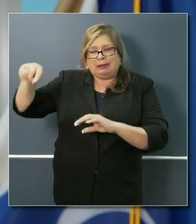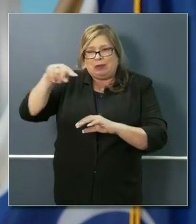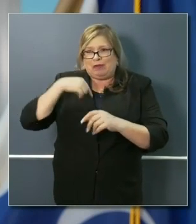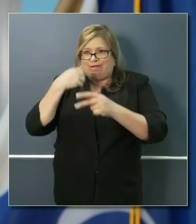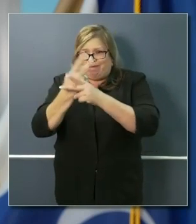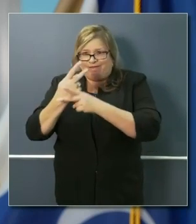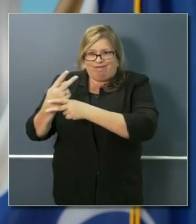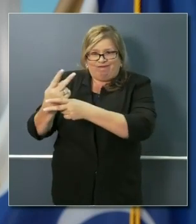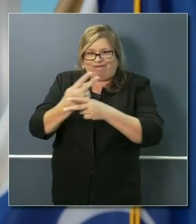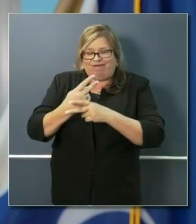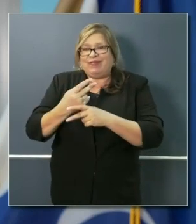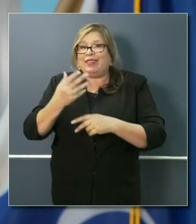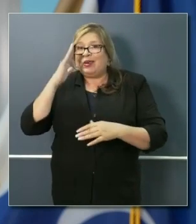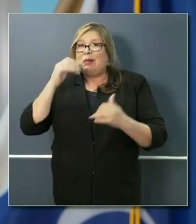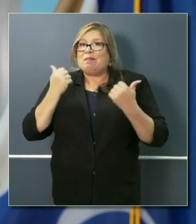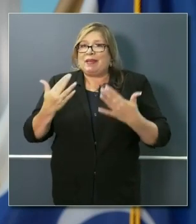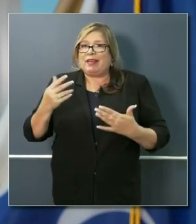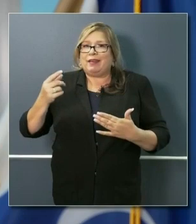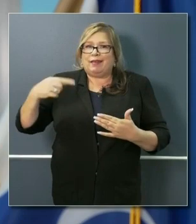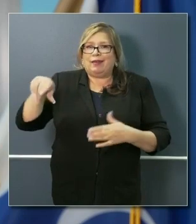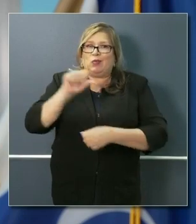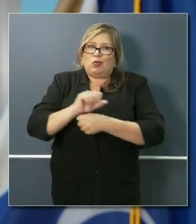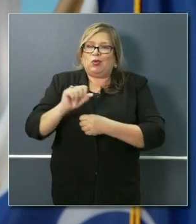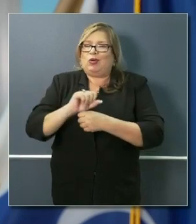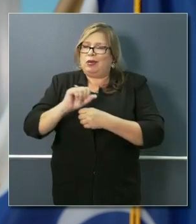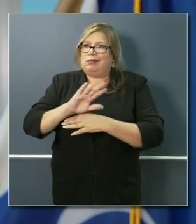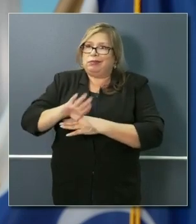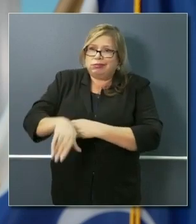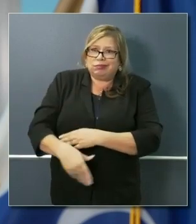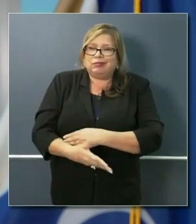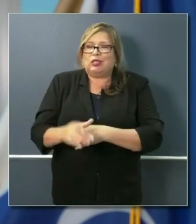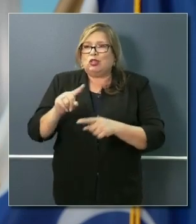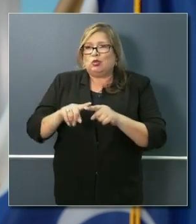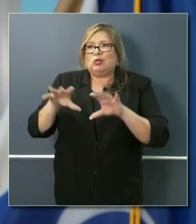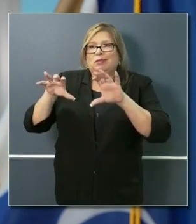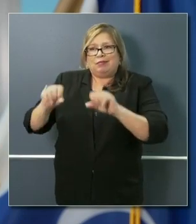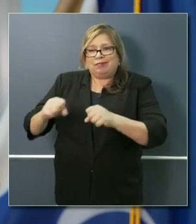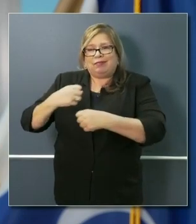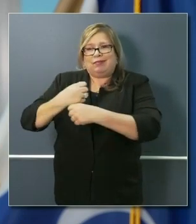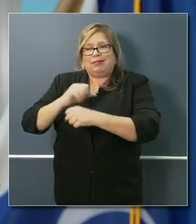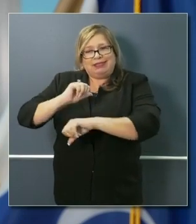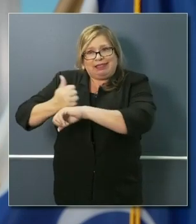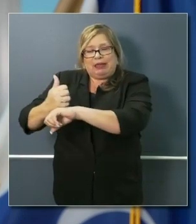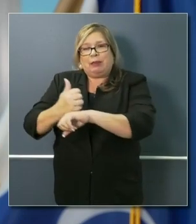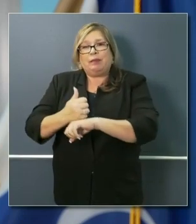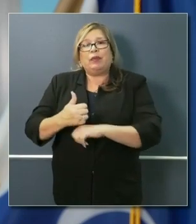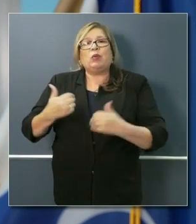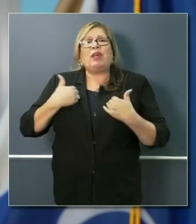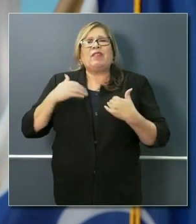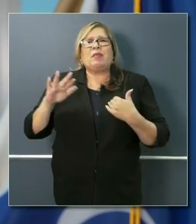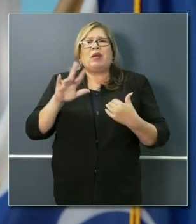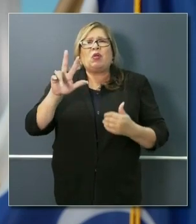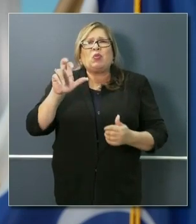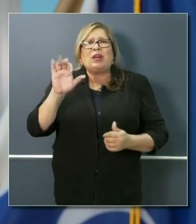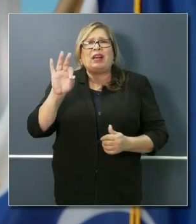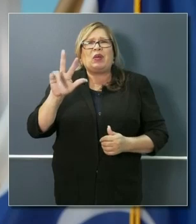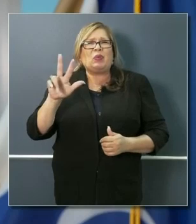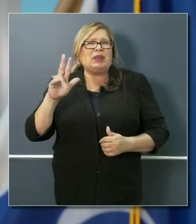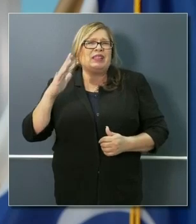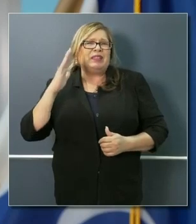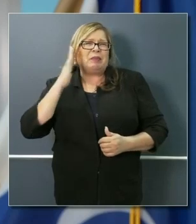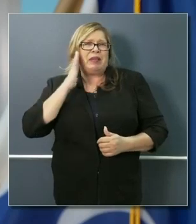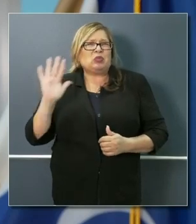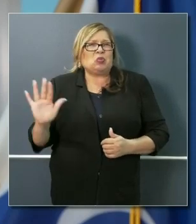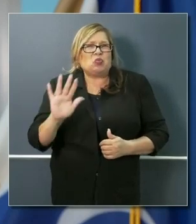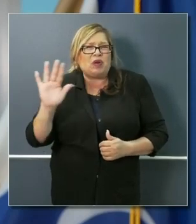people are working overtime to secure. The total number of beds, plus or minus, currently is 393, plus or